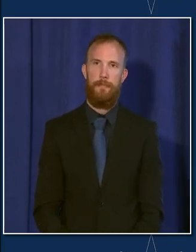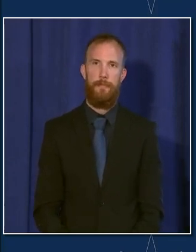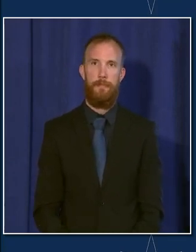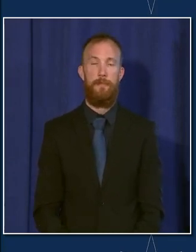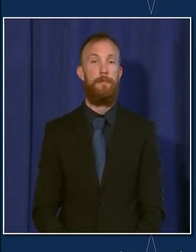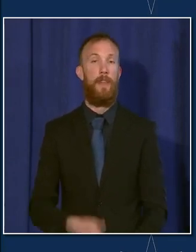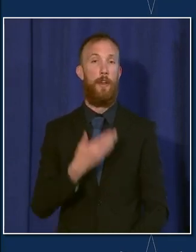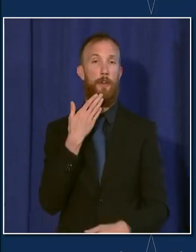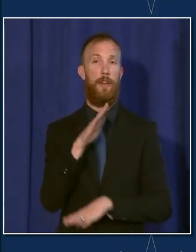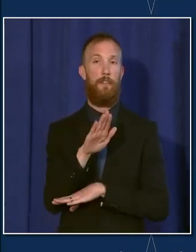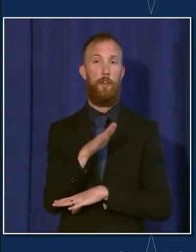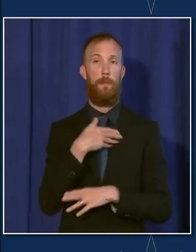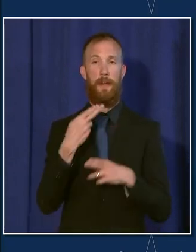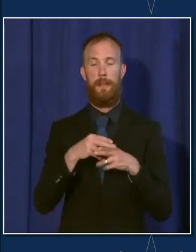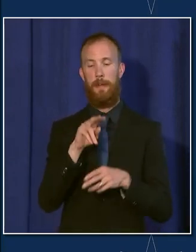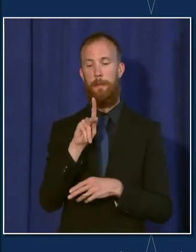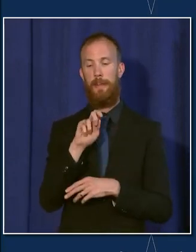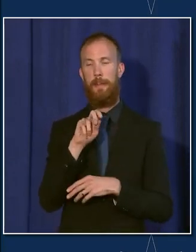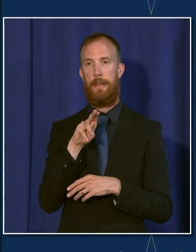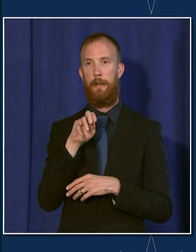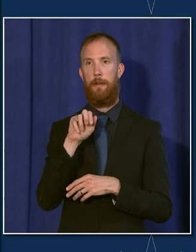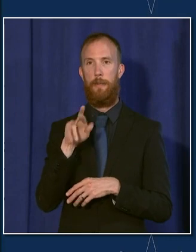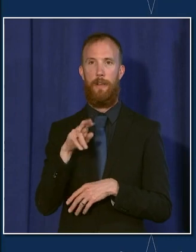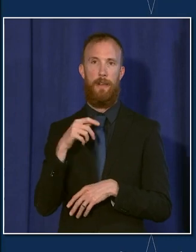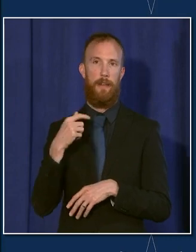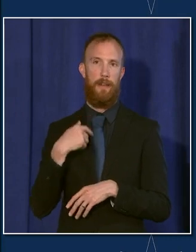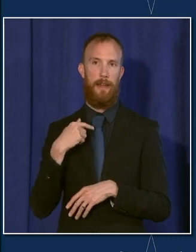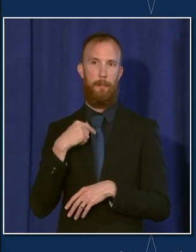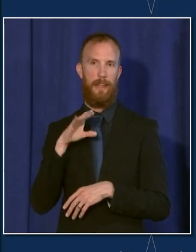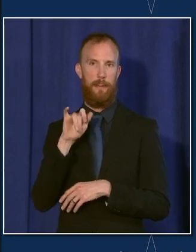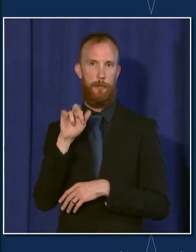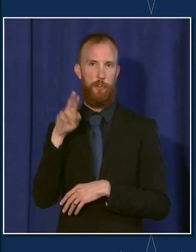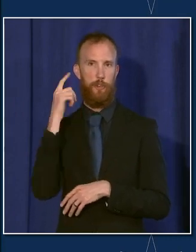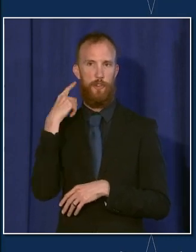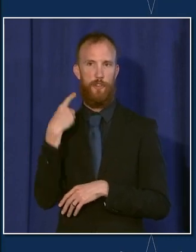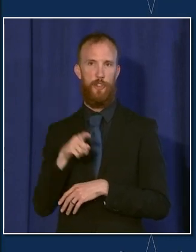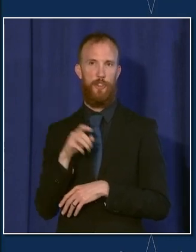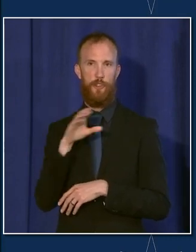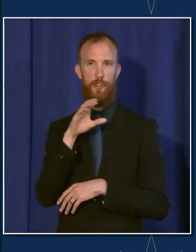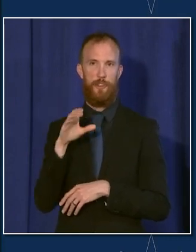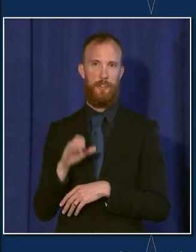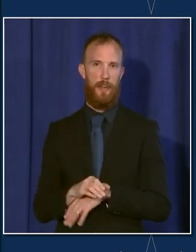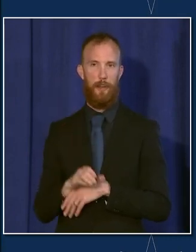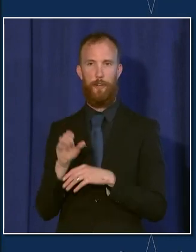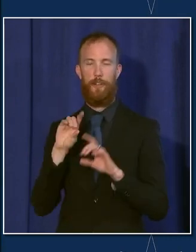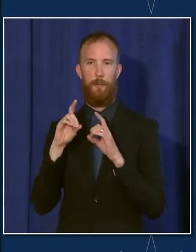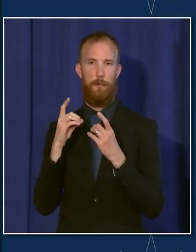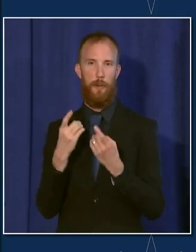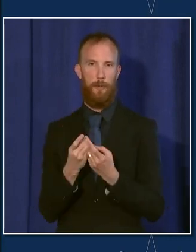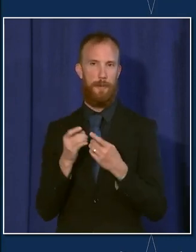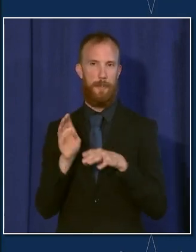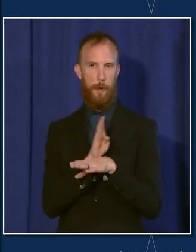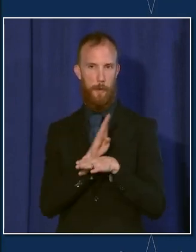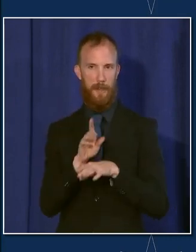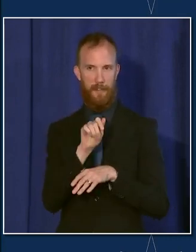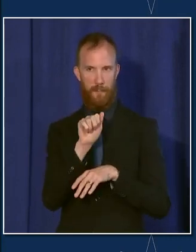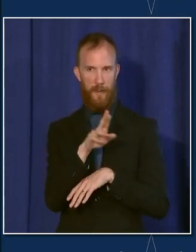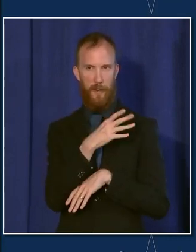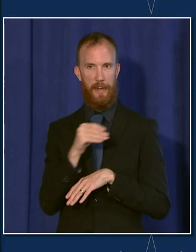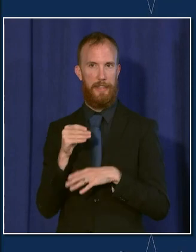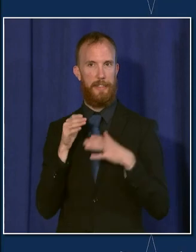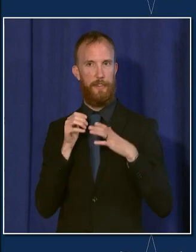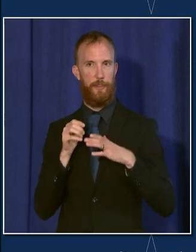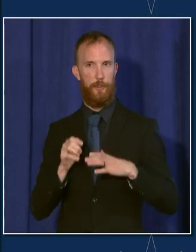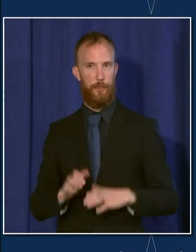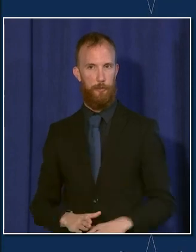Good afternoon. My name is Ken Meyer. I am the acting commissioner for the Chicago Department of Business Affairs and Consumer Protection. I want to first